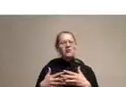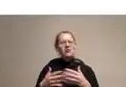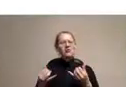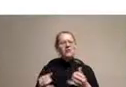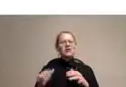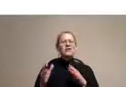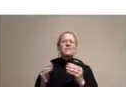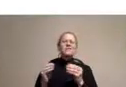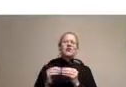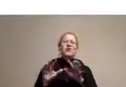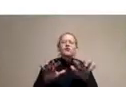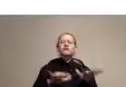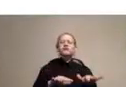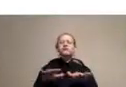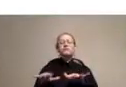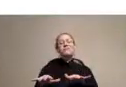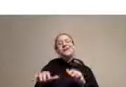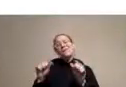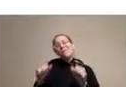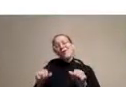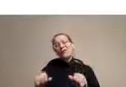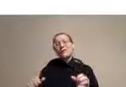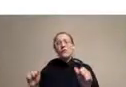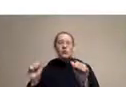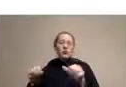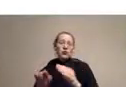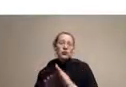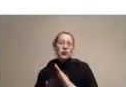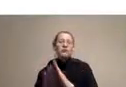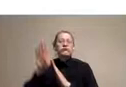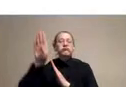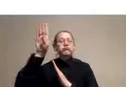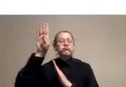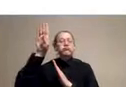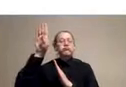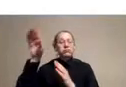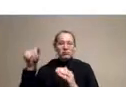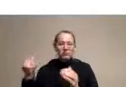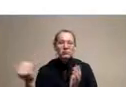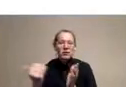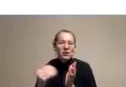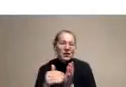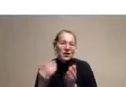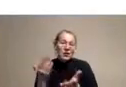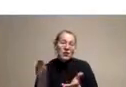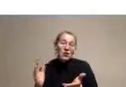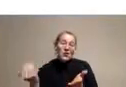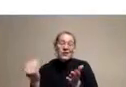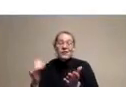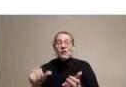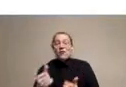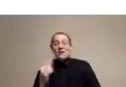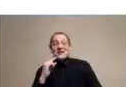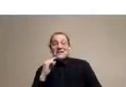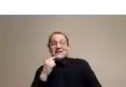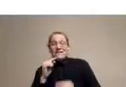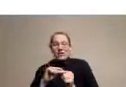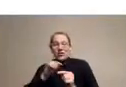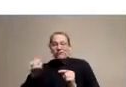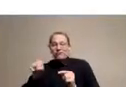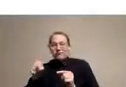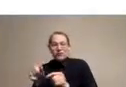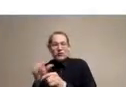perhaps in between variants, but hopefully not expecting another severe variant. But be that as it may, I certainly don't think it's too soon